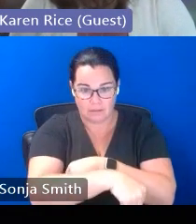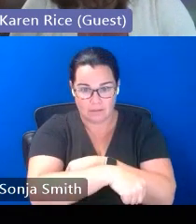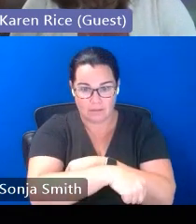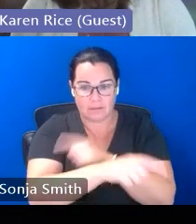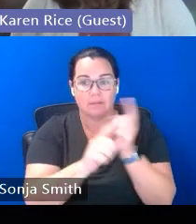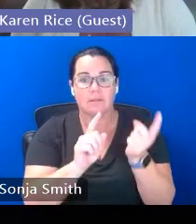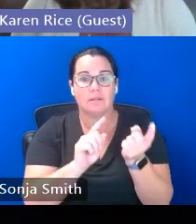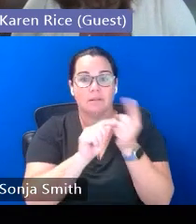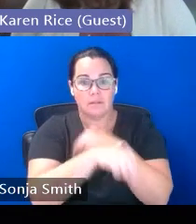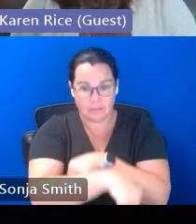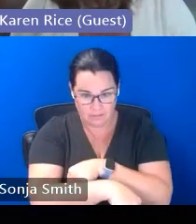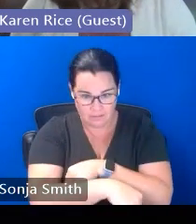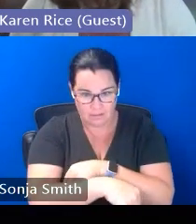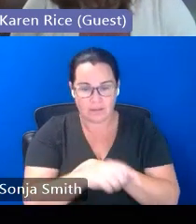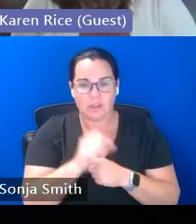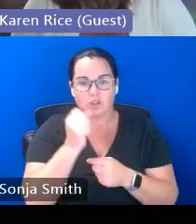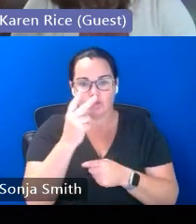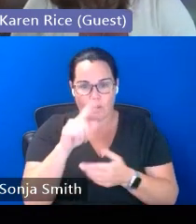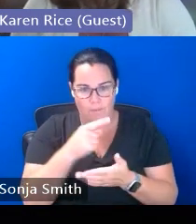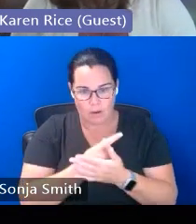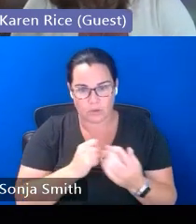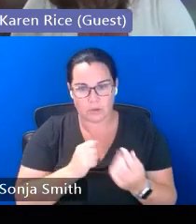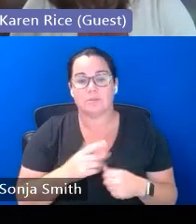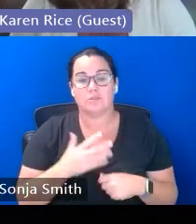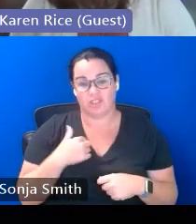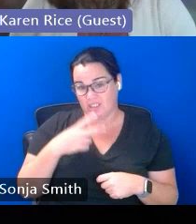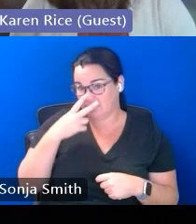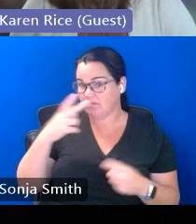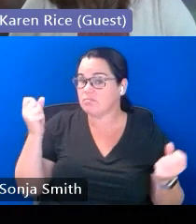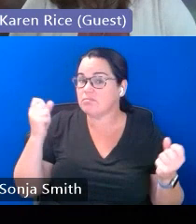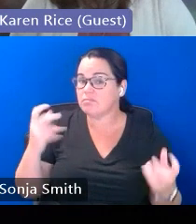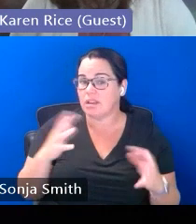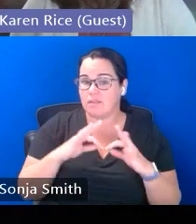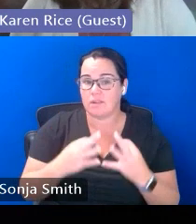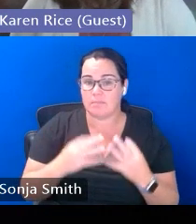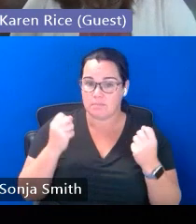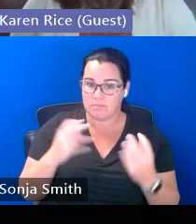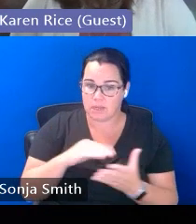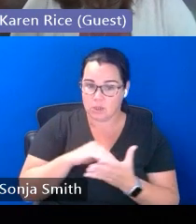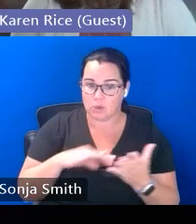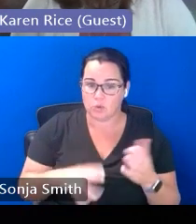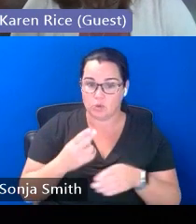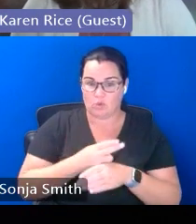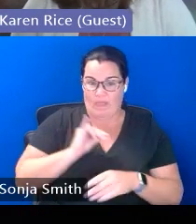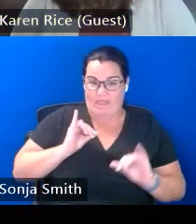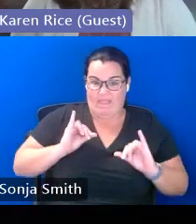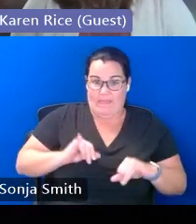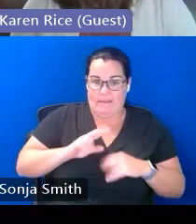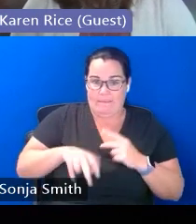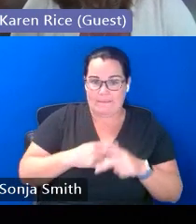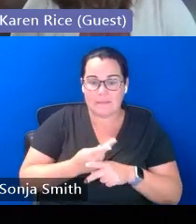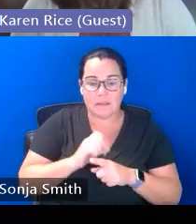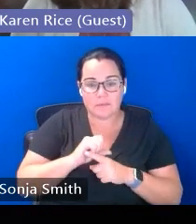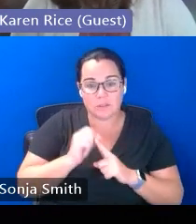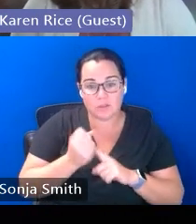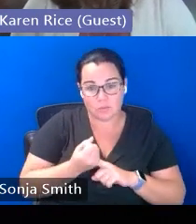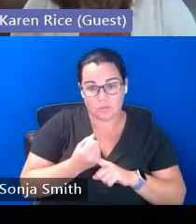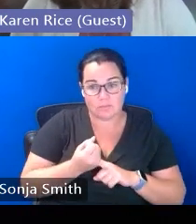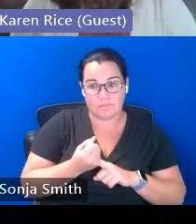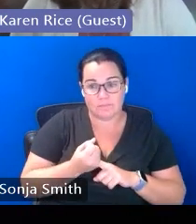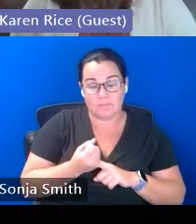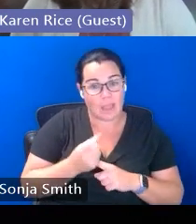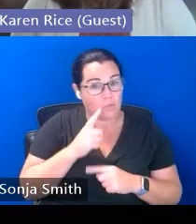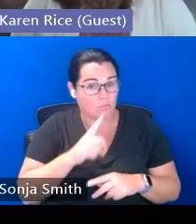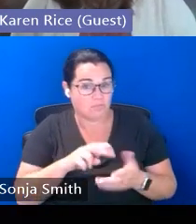said she's seeing a large number of students and families in that situation and really in um eligible under